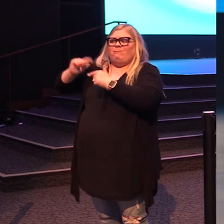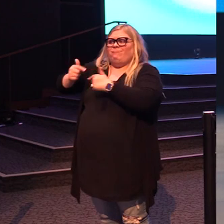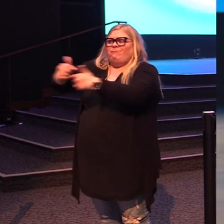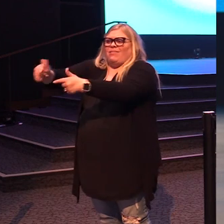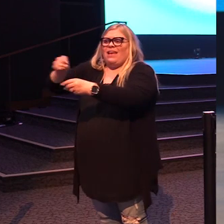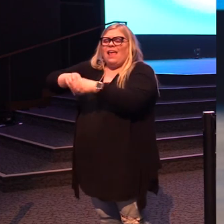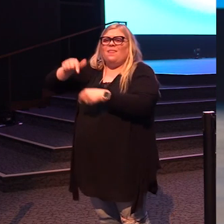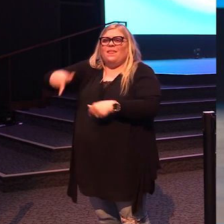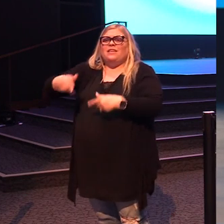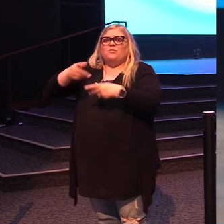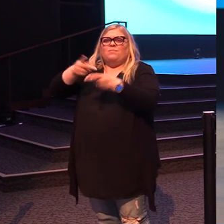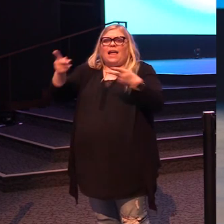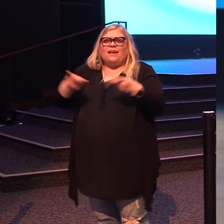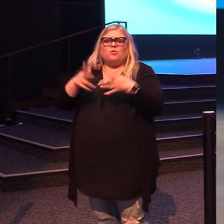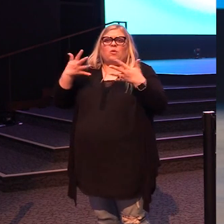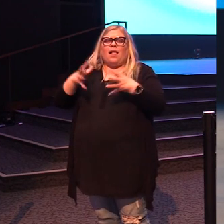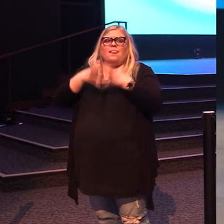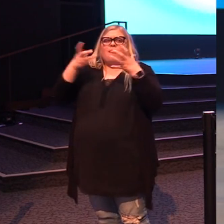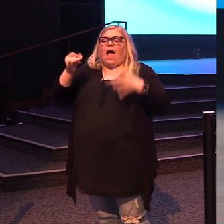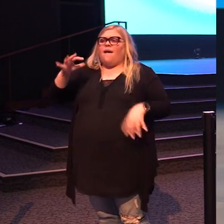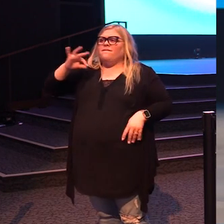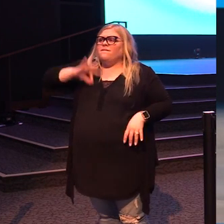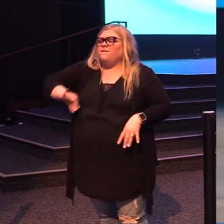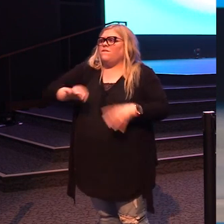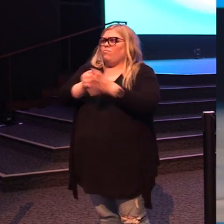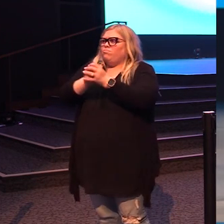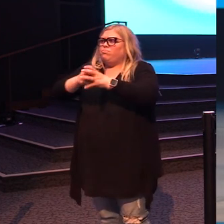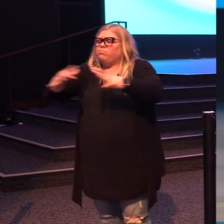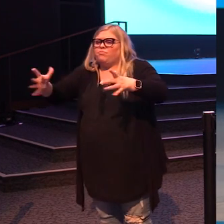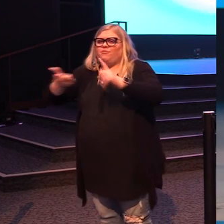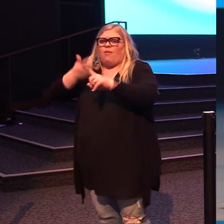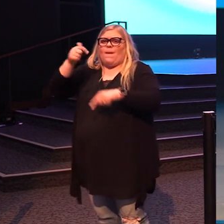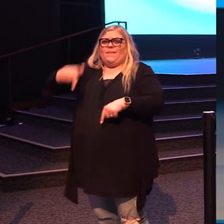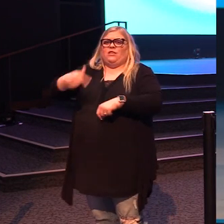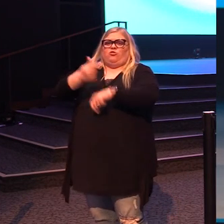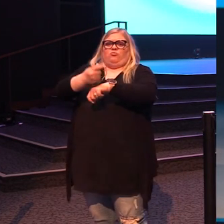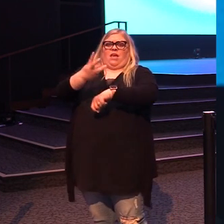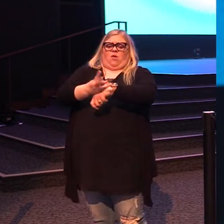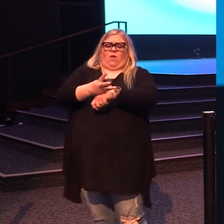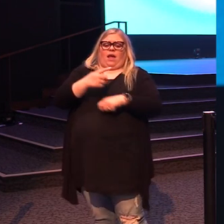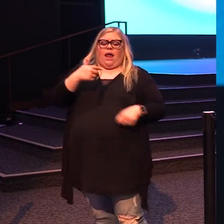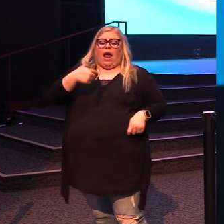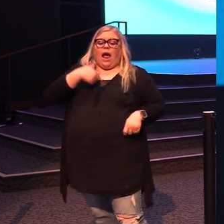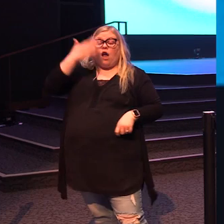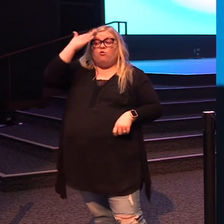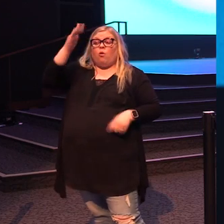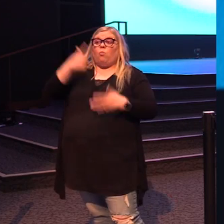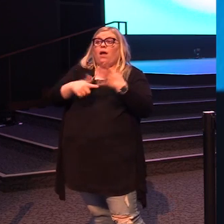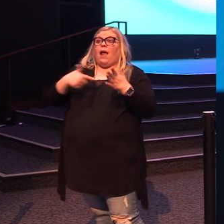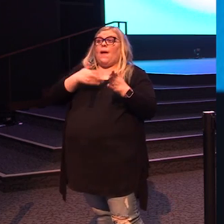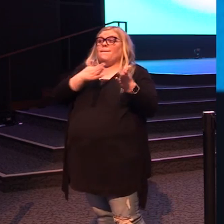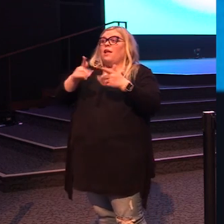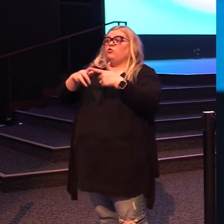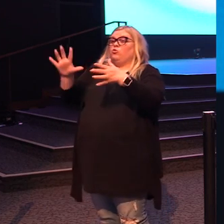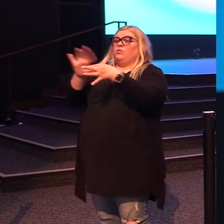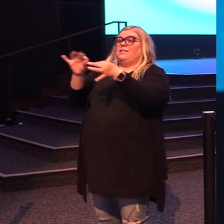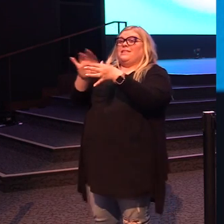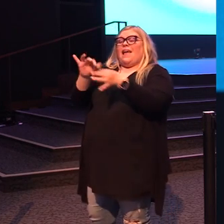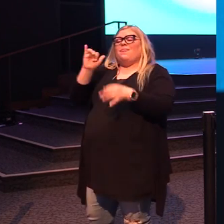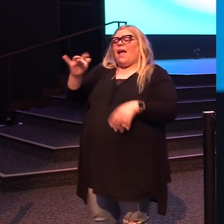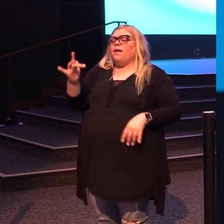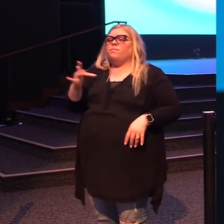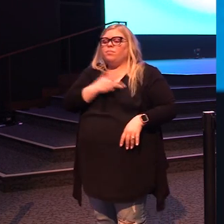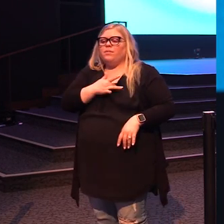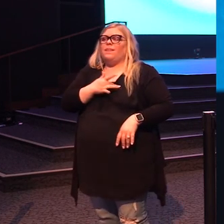fruit and harvest that's come from this house. And I know at the core of this house, what I'm about to speak into you is the message